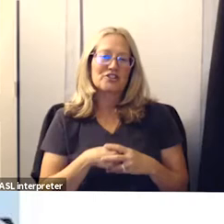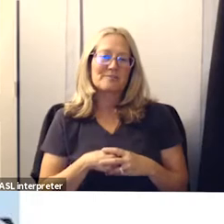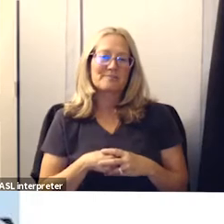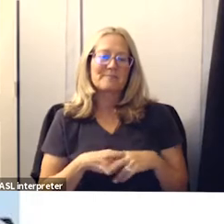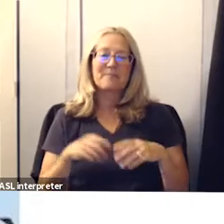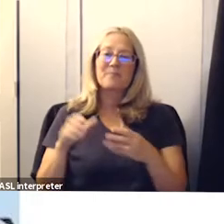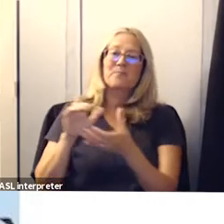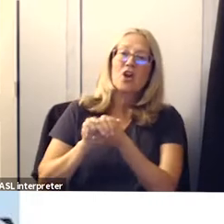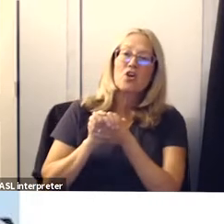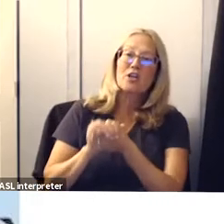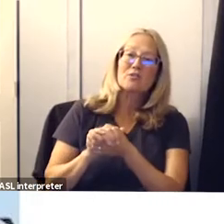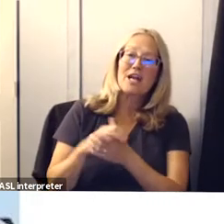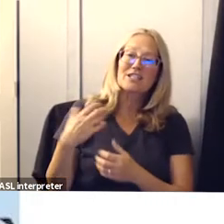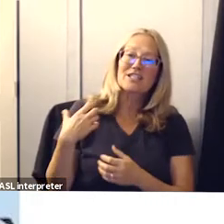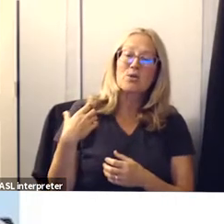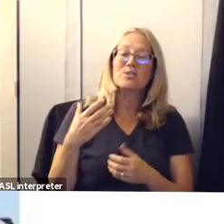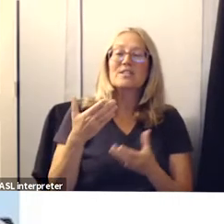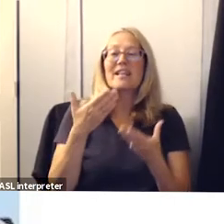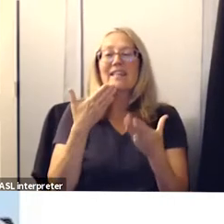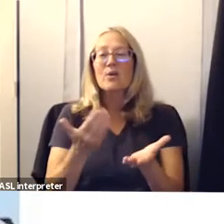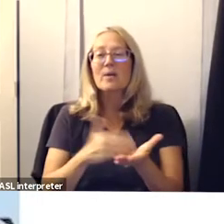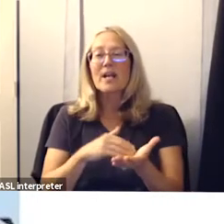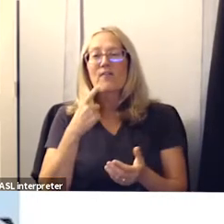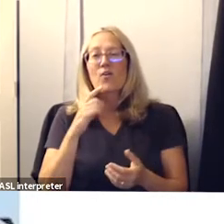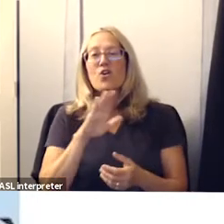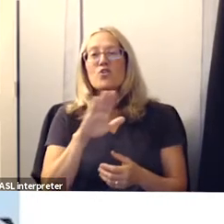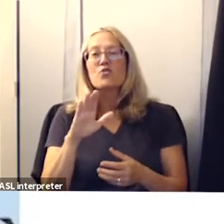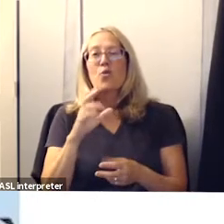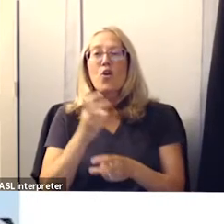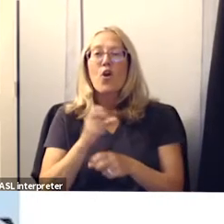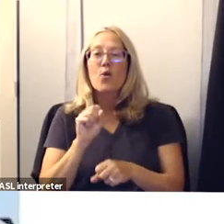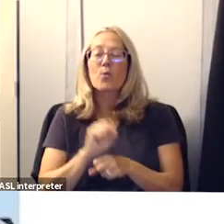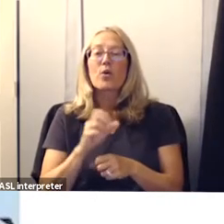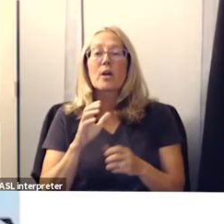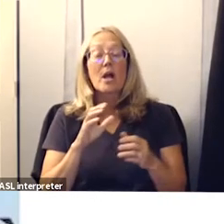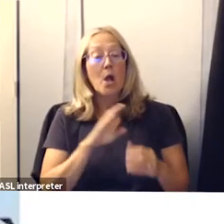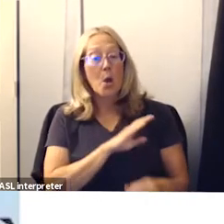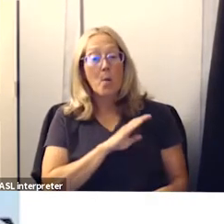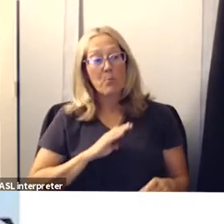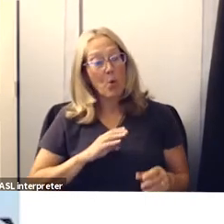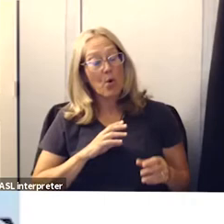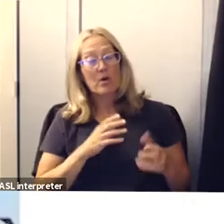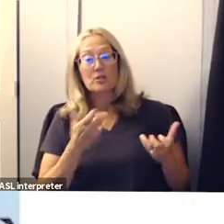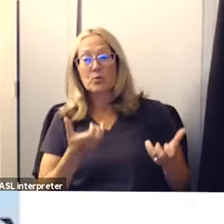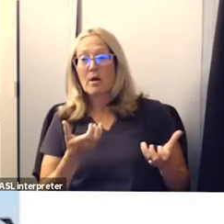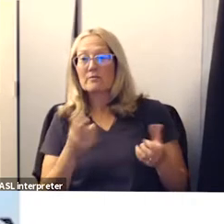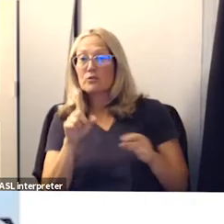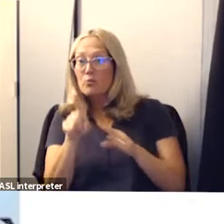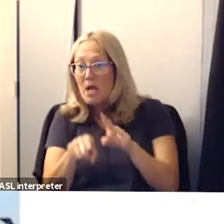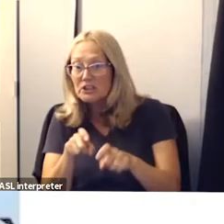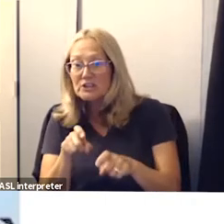congratulations coach and thank you again for all you have done board members any comments or questions for coach walsh